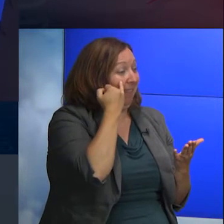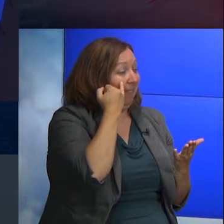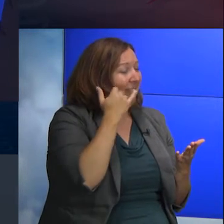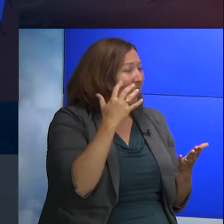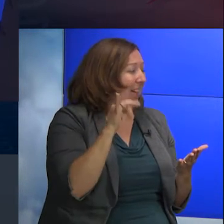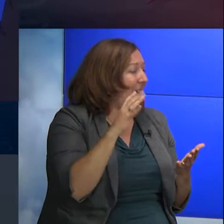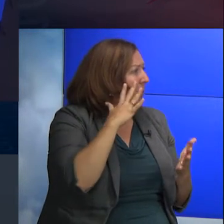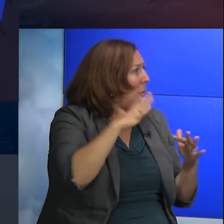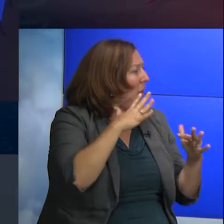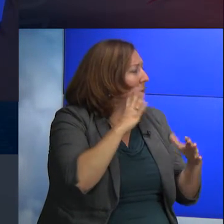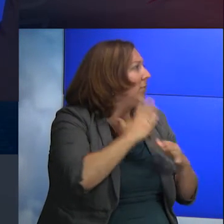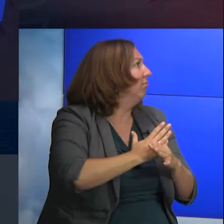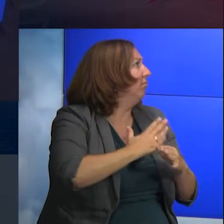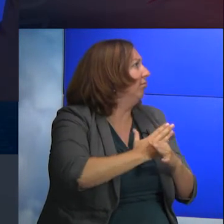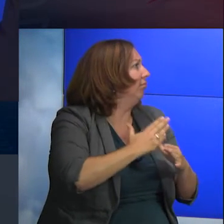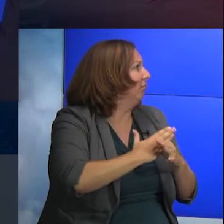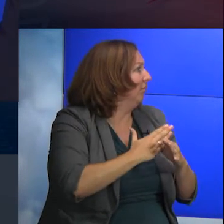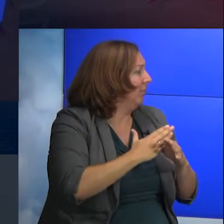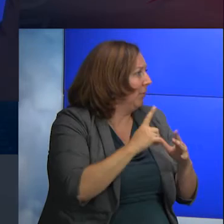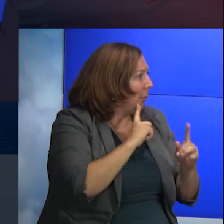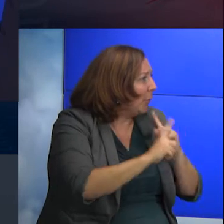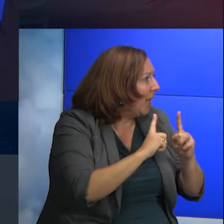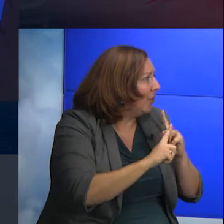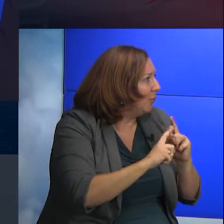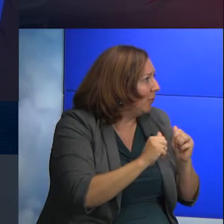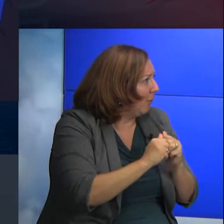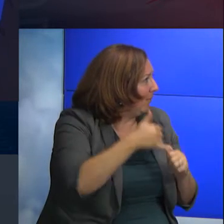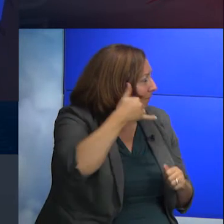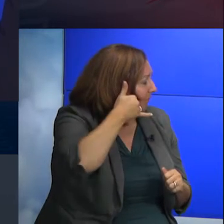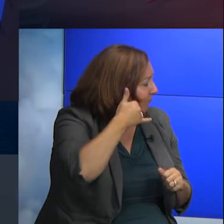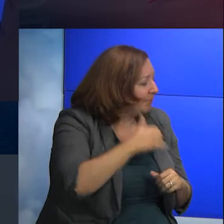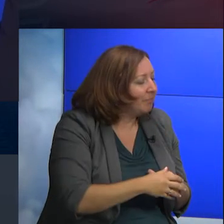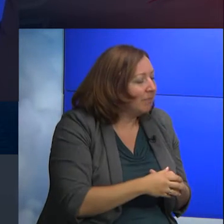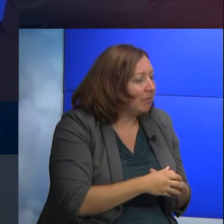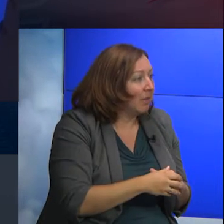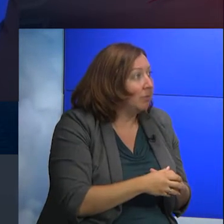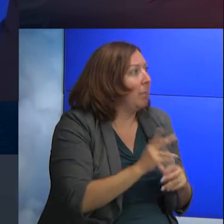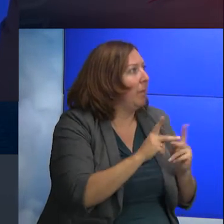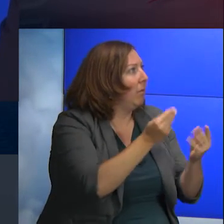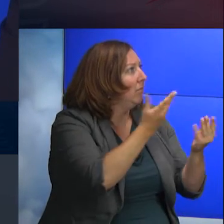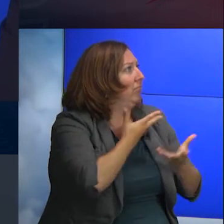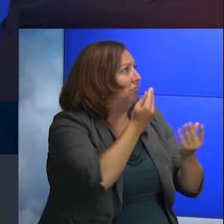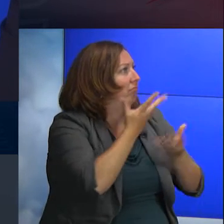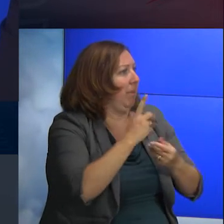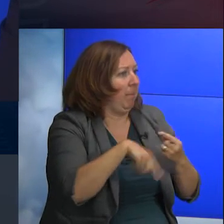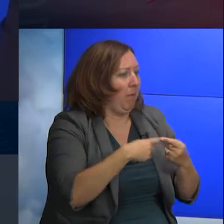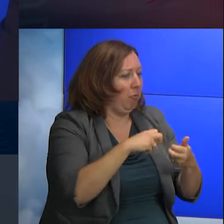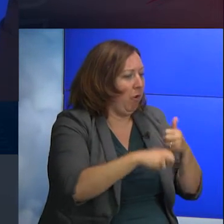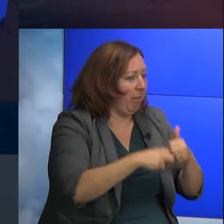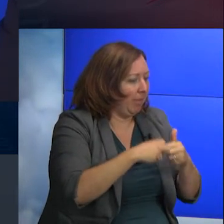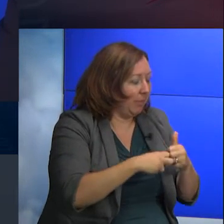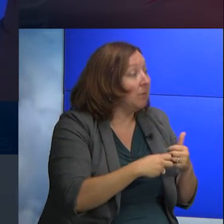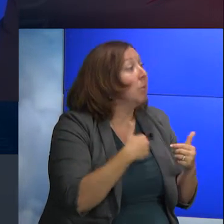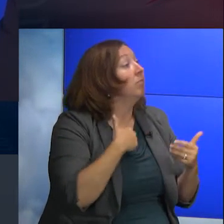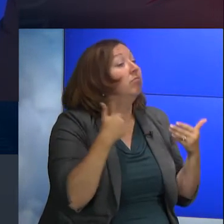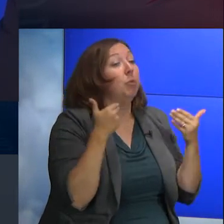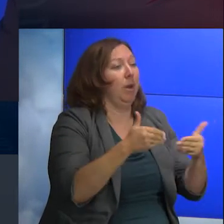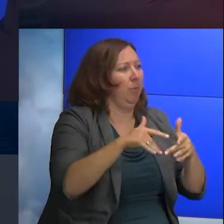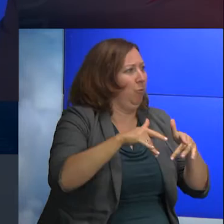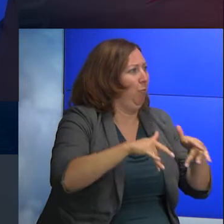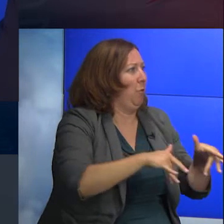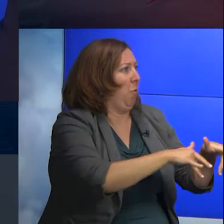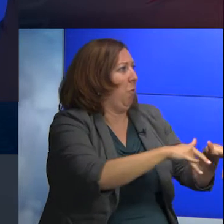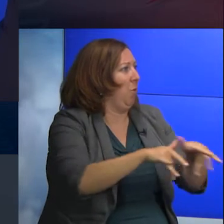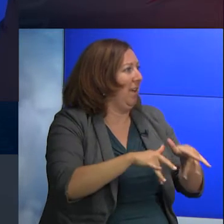calling partner under those circumstances. And we were getting reports of this problem, so I had actually made some recordings of